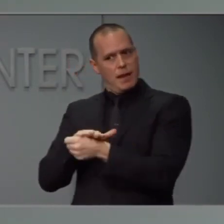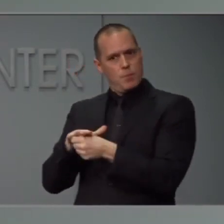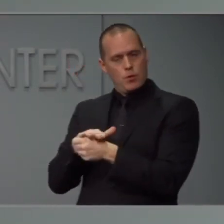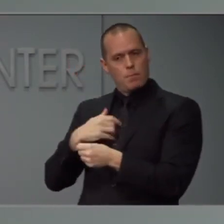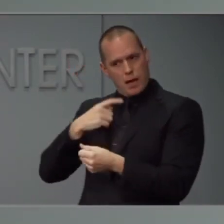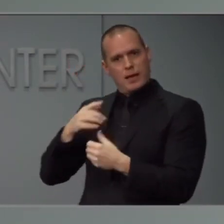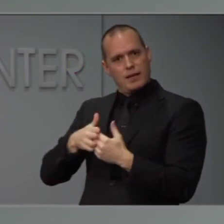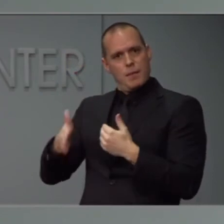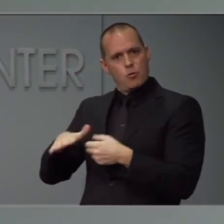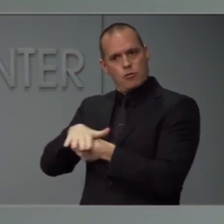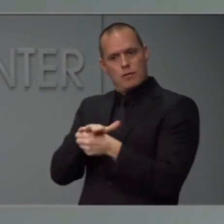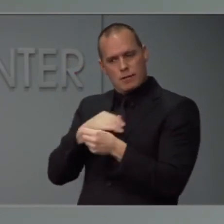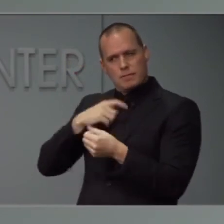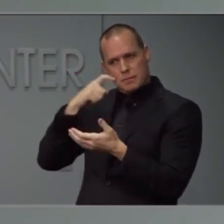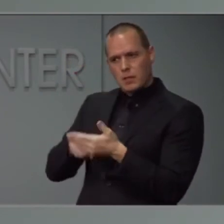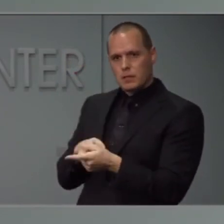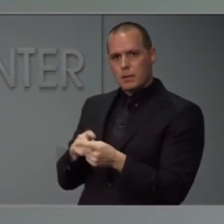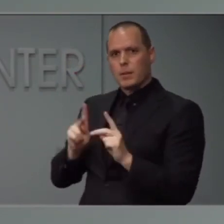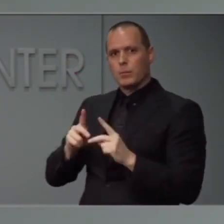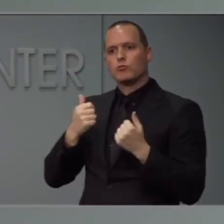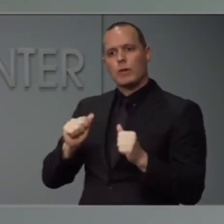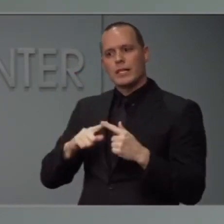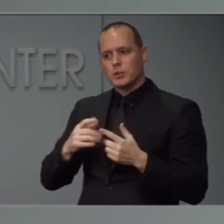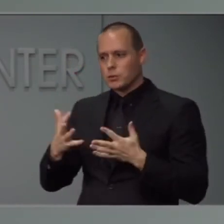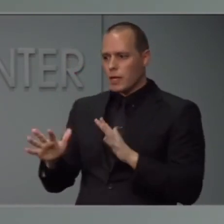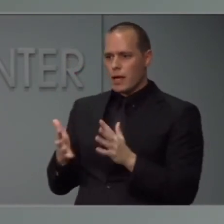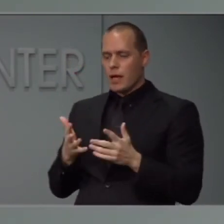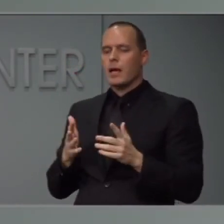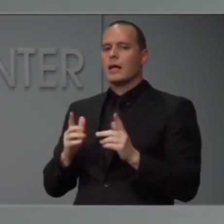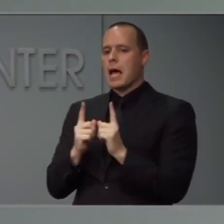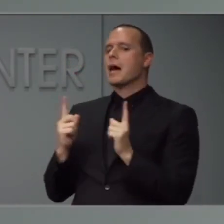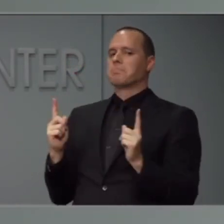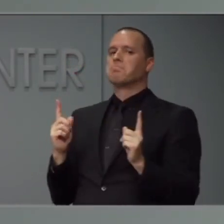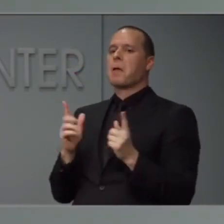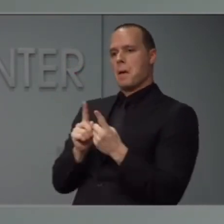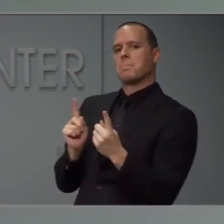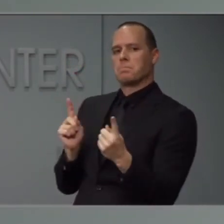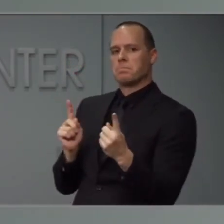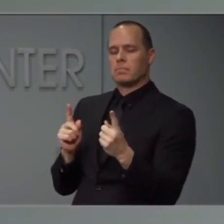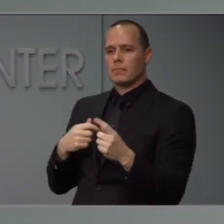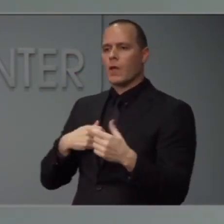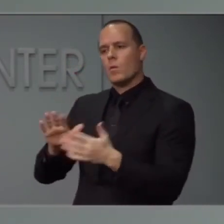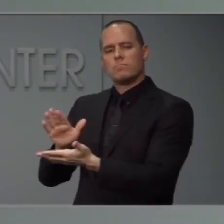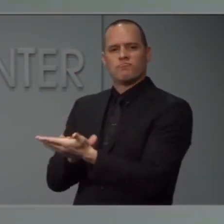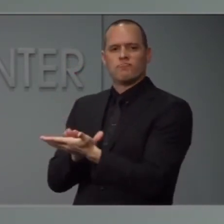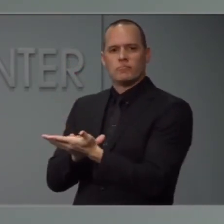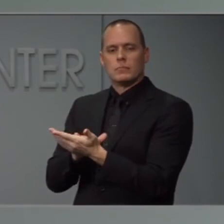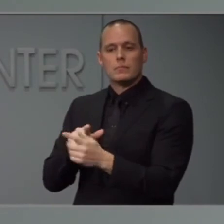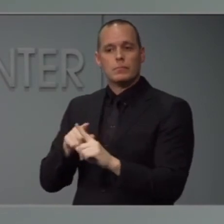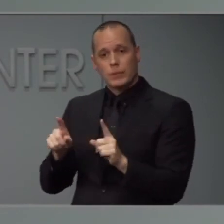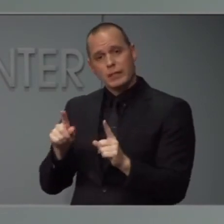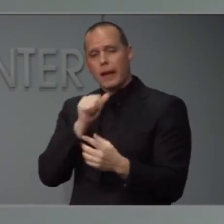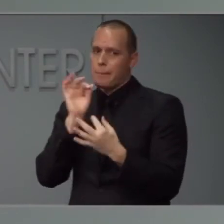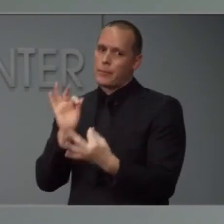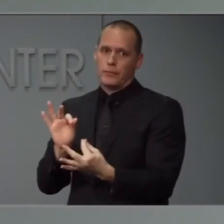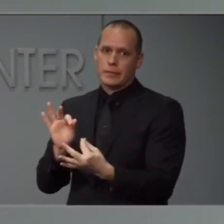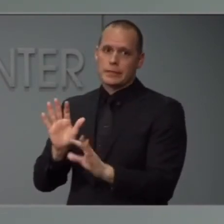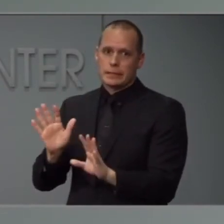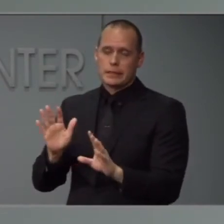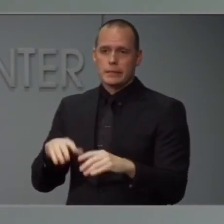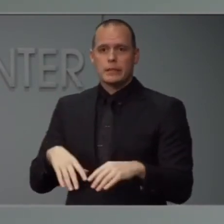folks really try to embrace it. But it's hard. And we get that. And not everyone's going to be perfect. But the more we can do